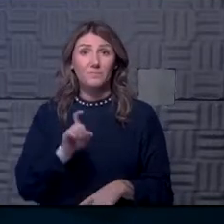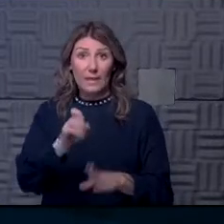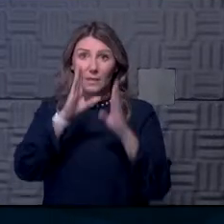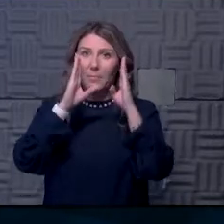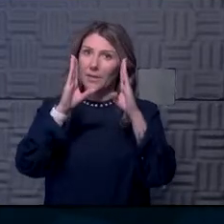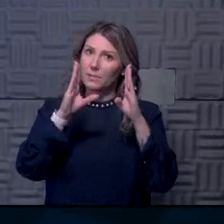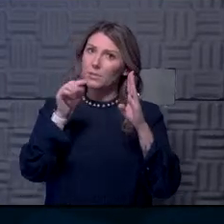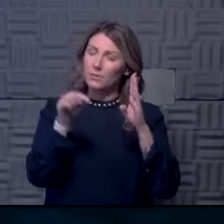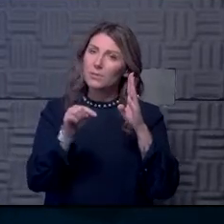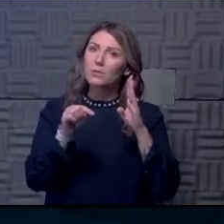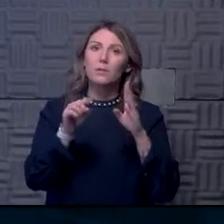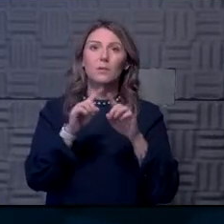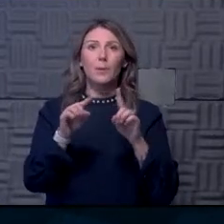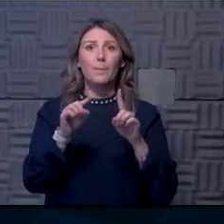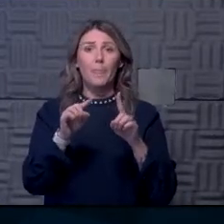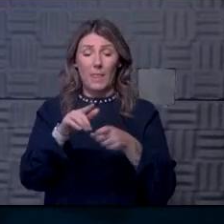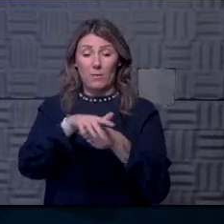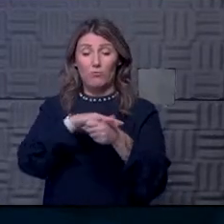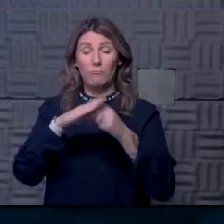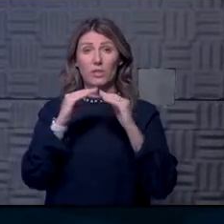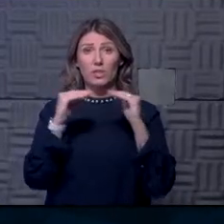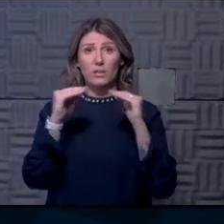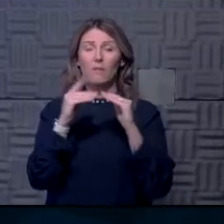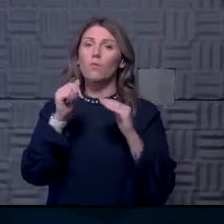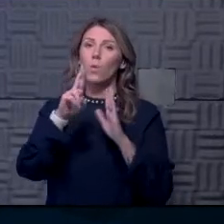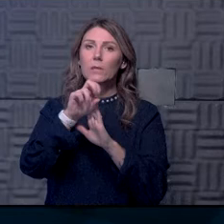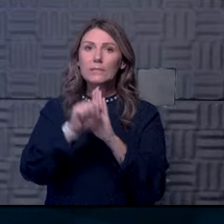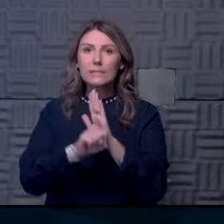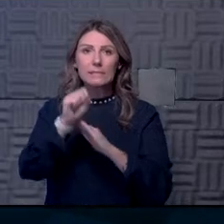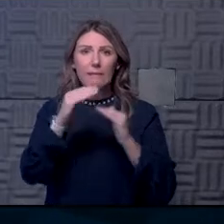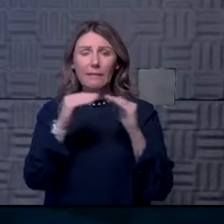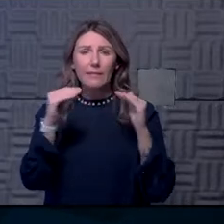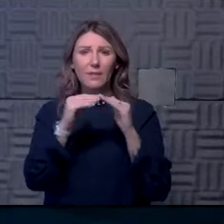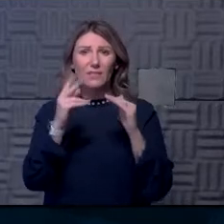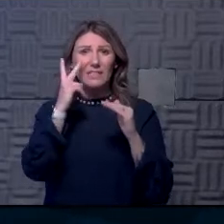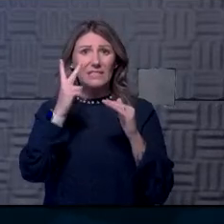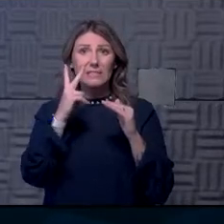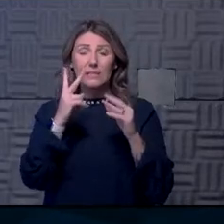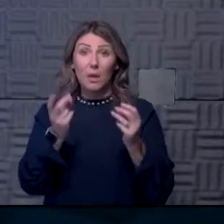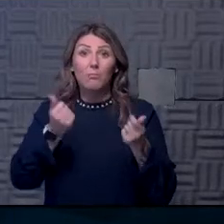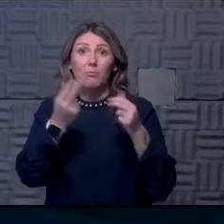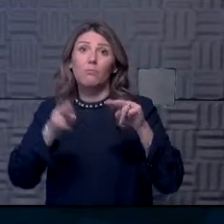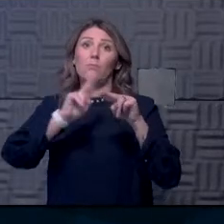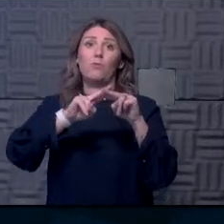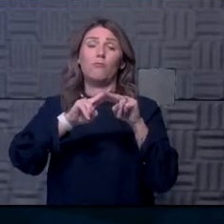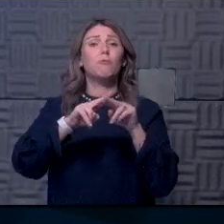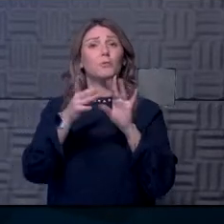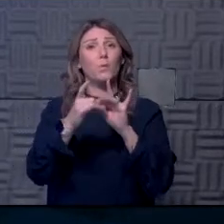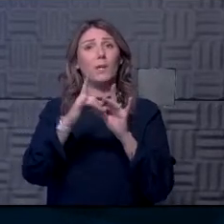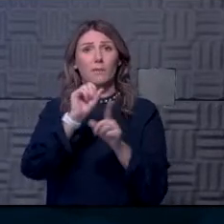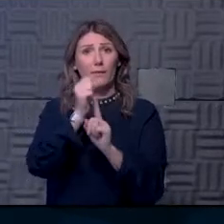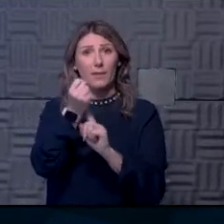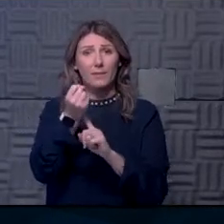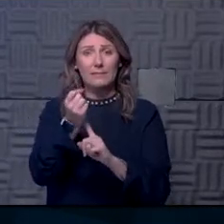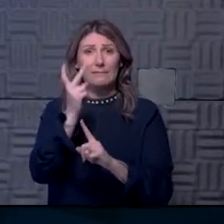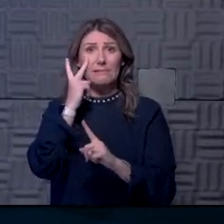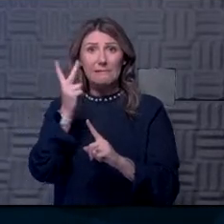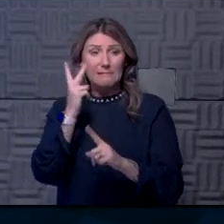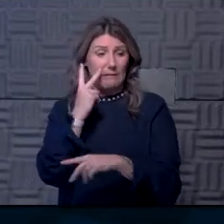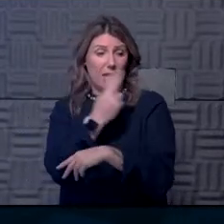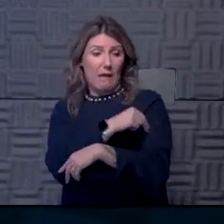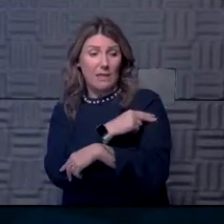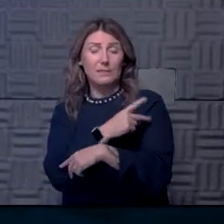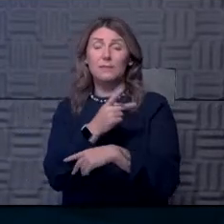to. But nonetheless, at the regional level or the state level, we're seeing a fairly rapid increase in the number of cases. We're seeing hospitalizations